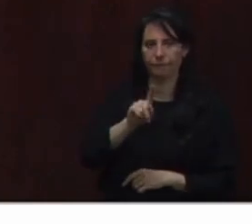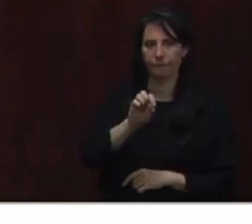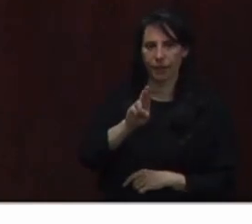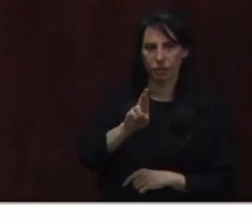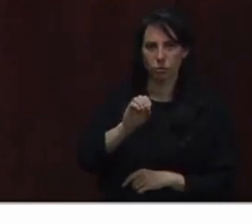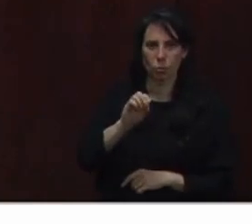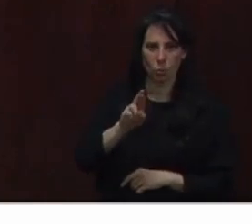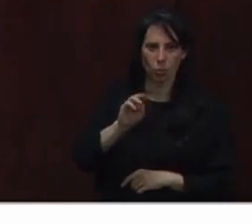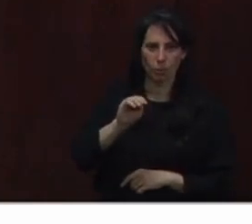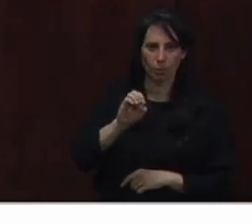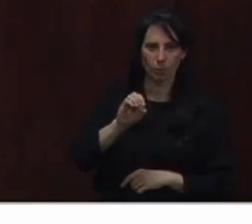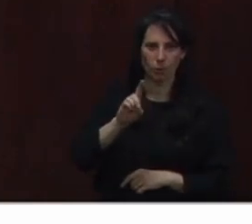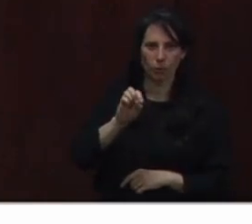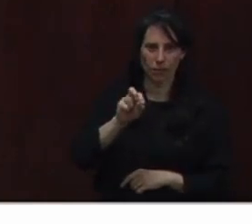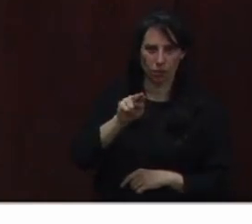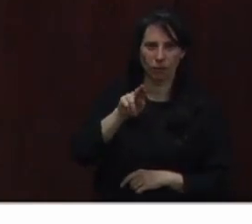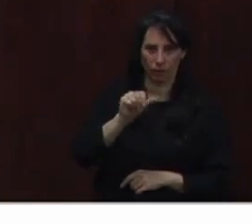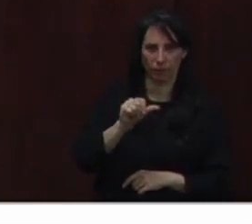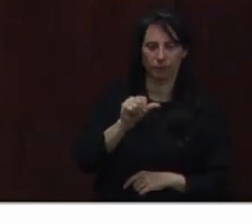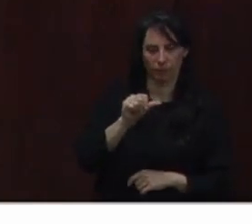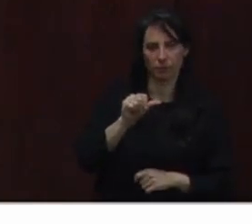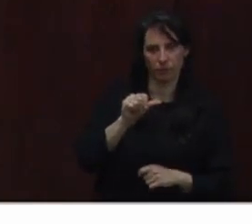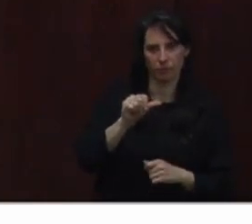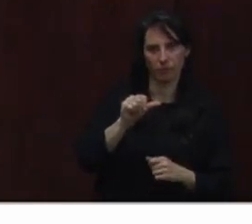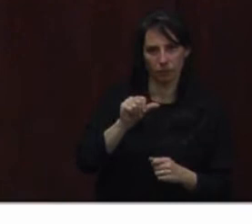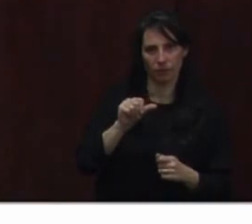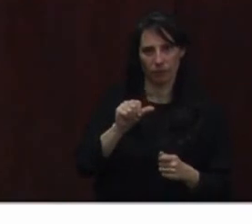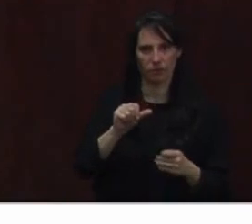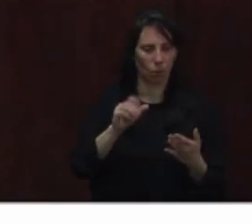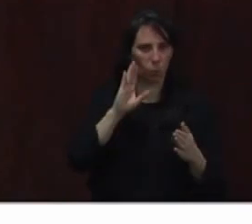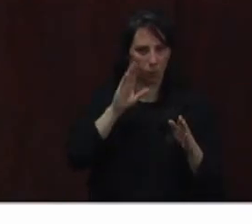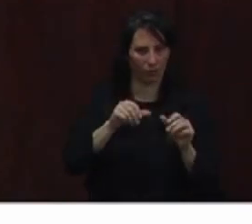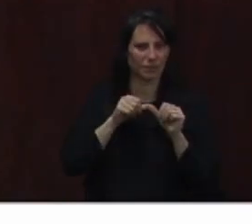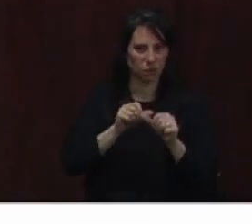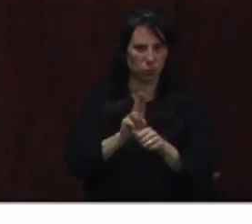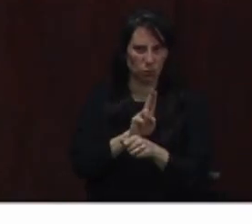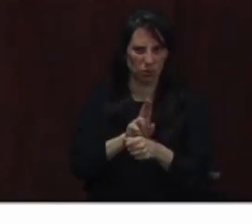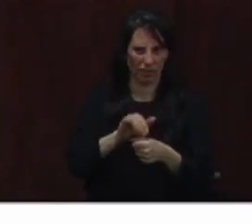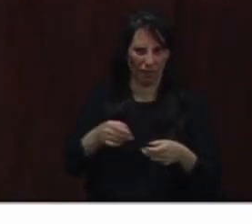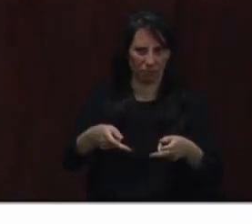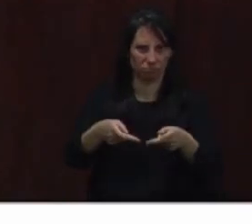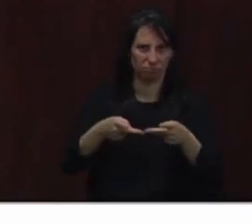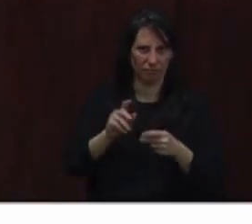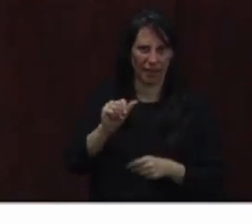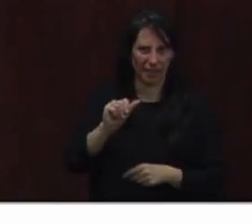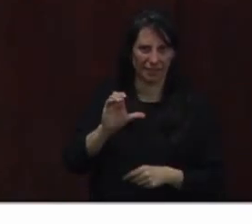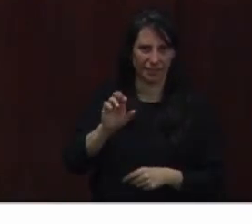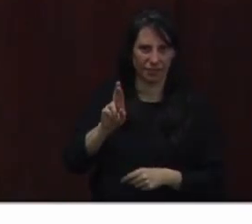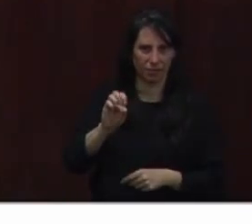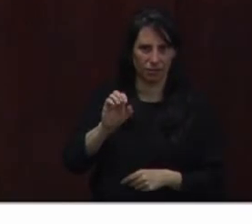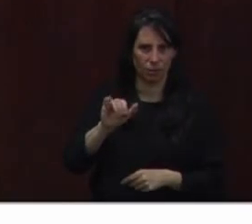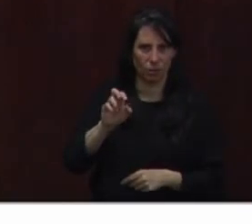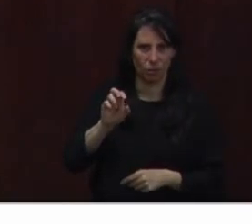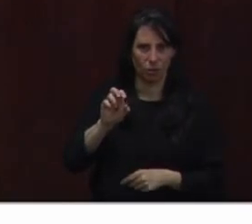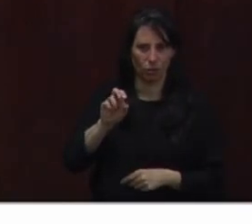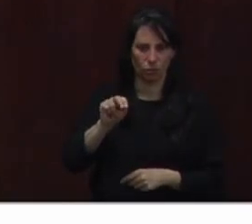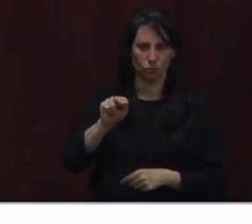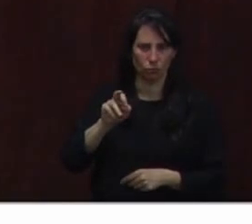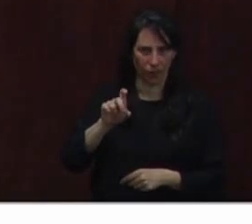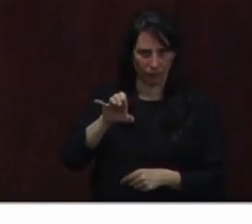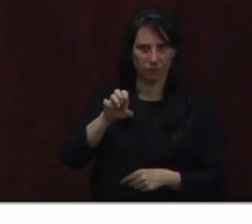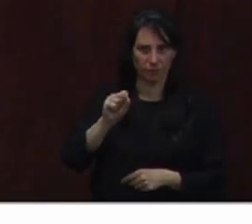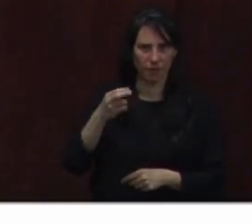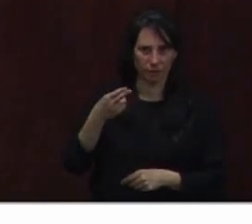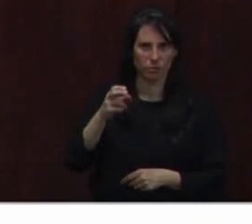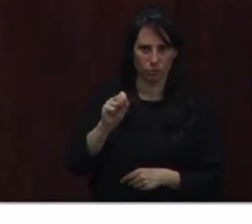saw the increases at our first dose site. I do want to point out, before I go to the next slide real quick, is how great that site looks with all the tents